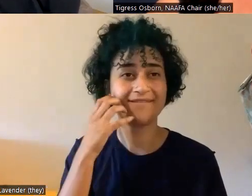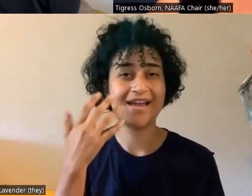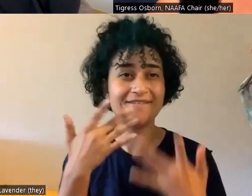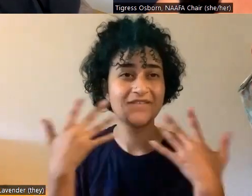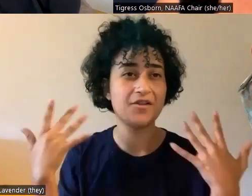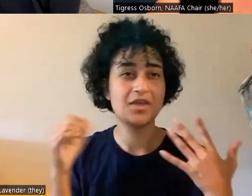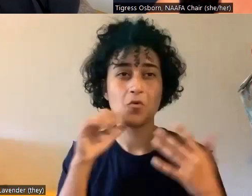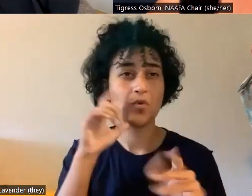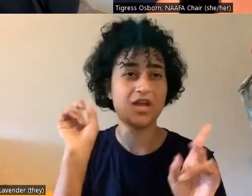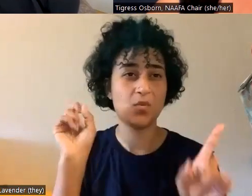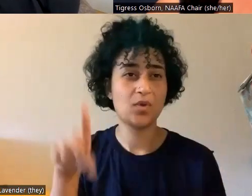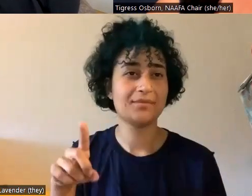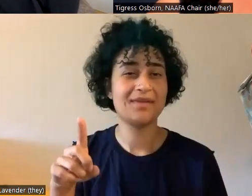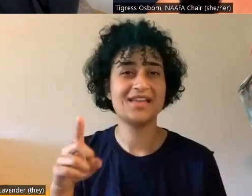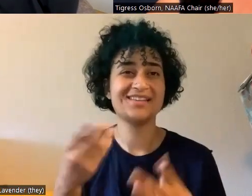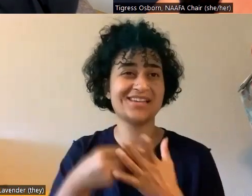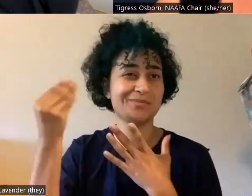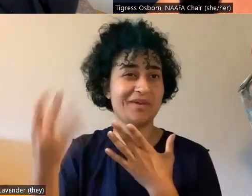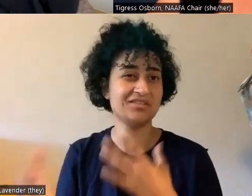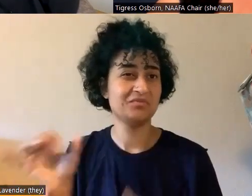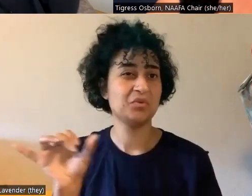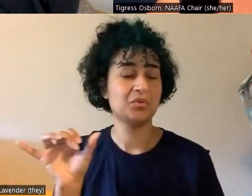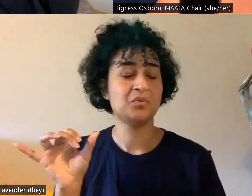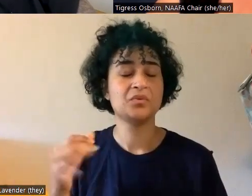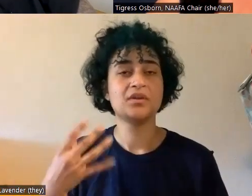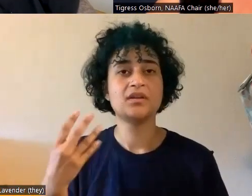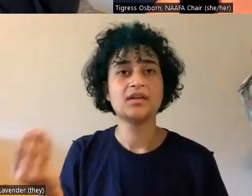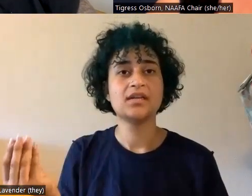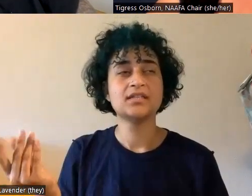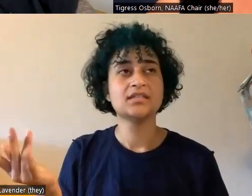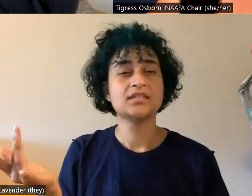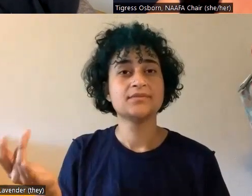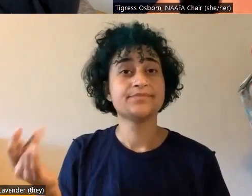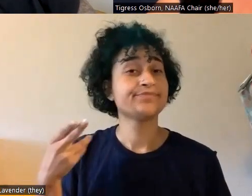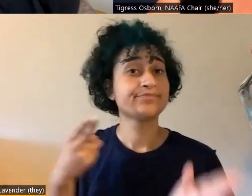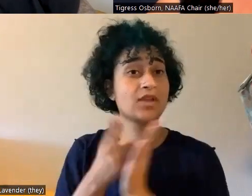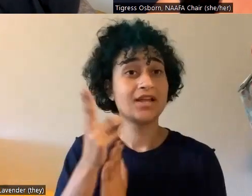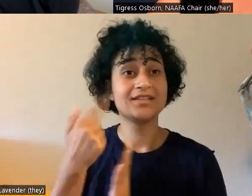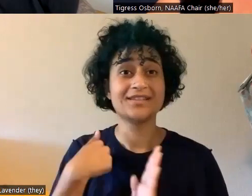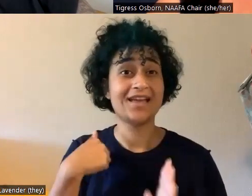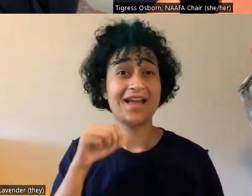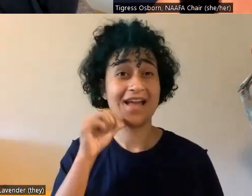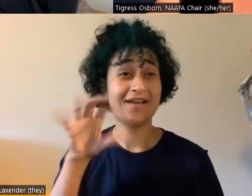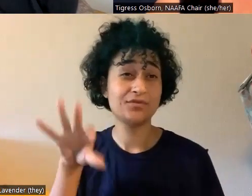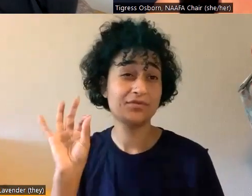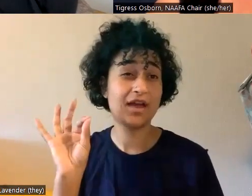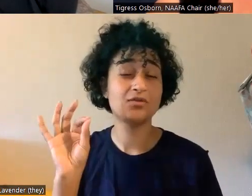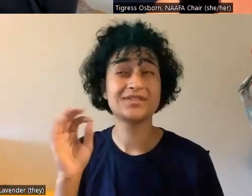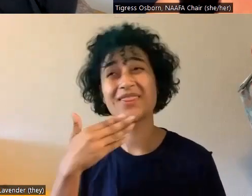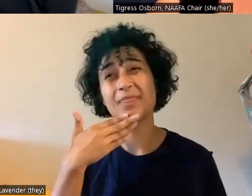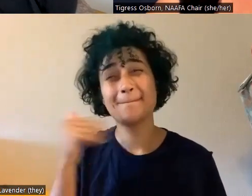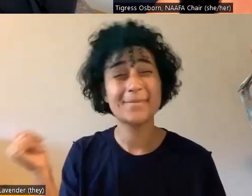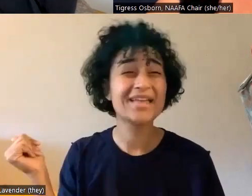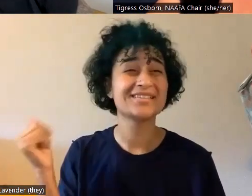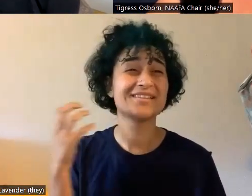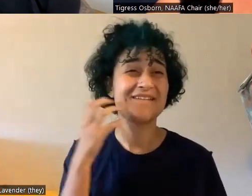recommend. Um, and honestly, I haven't found the best fat furniture